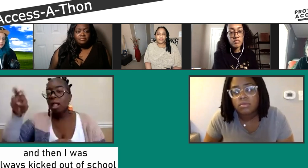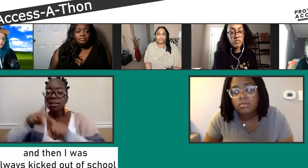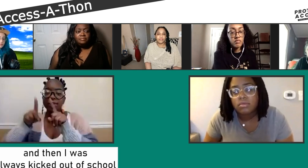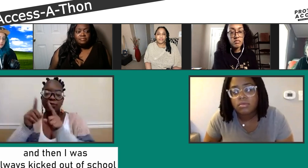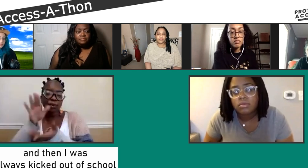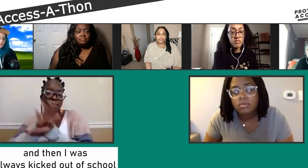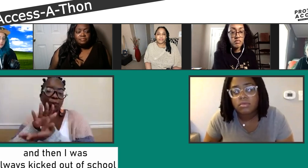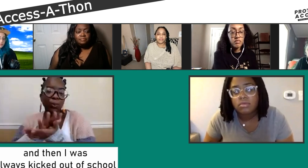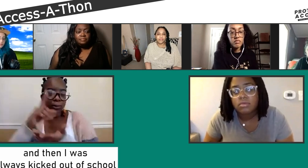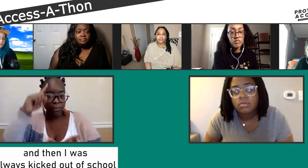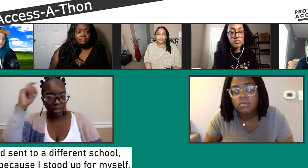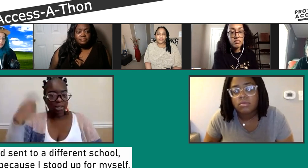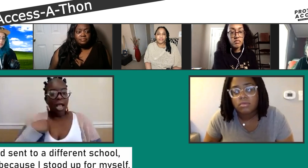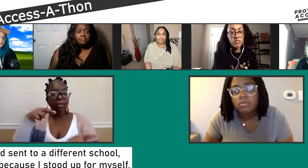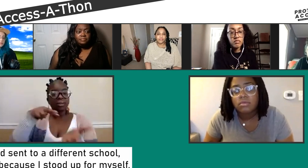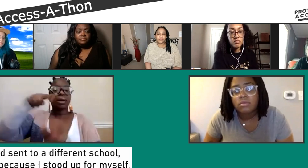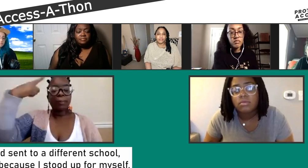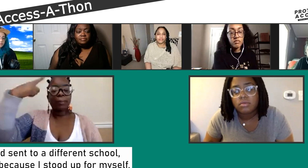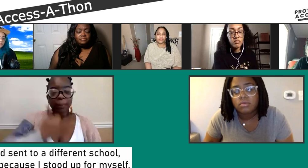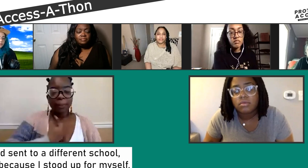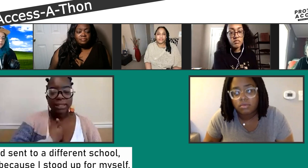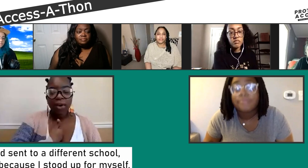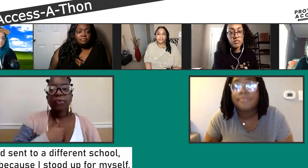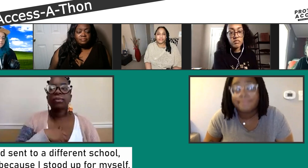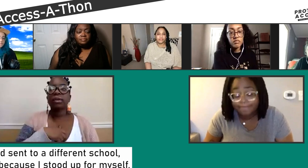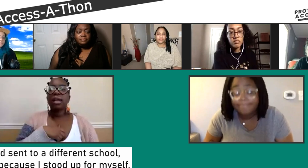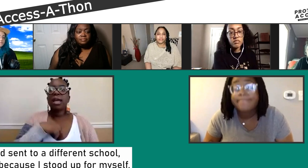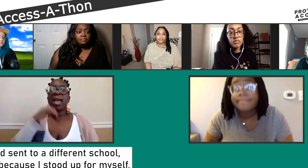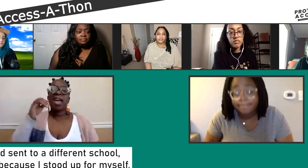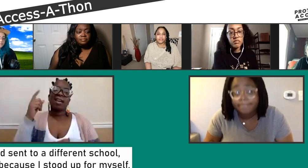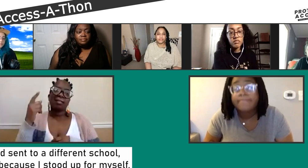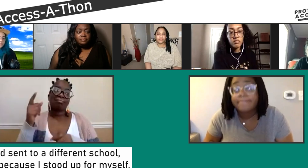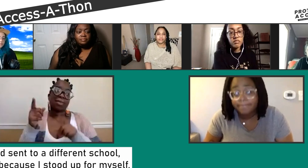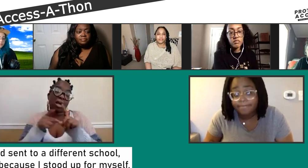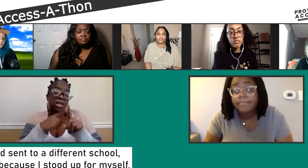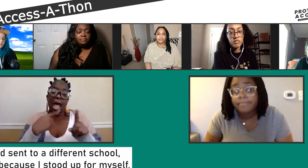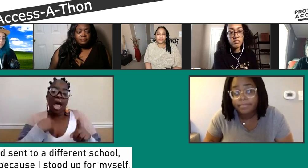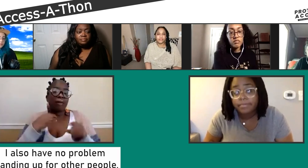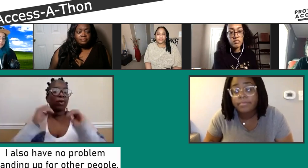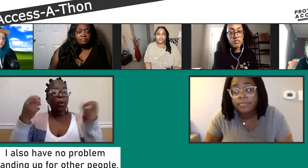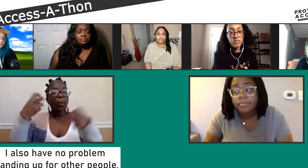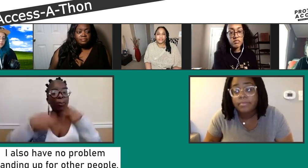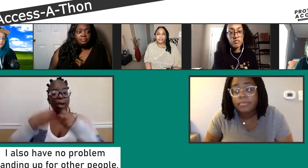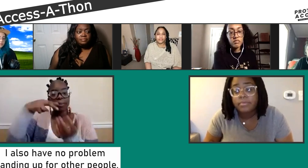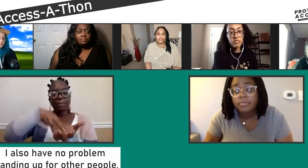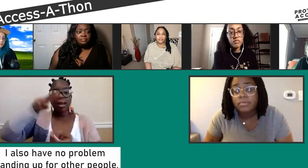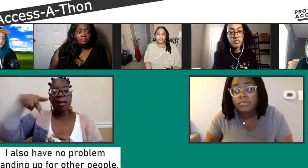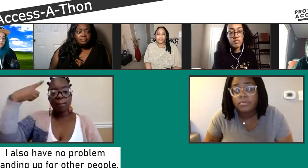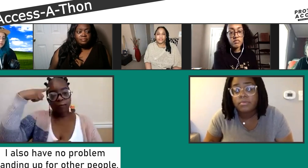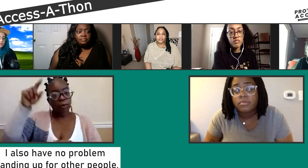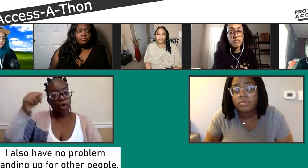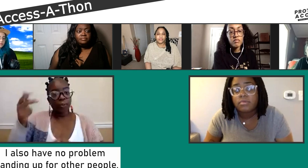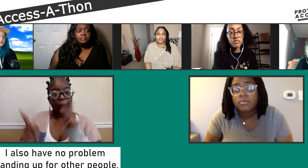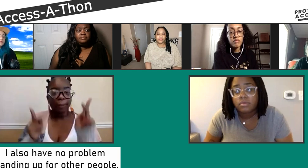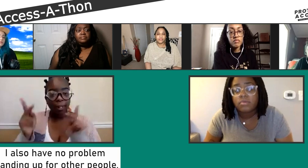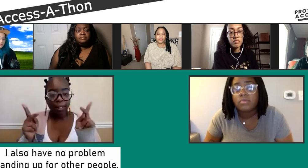And I was always kicked out of school. I had to go to secondary school. But that was the grooming for speaking